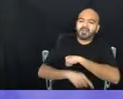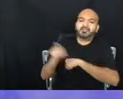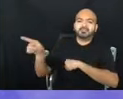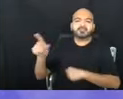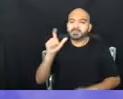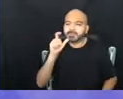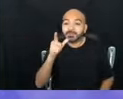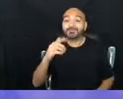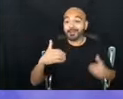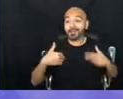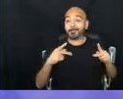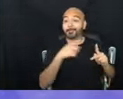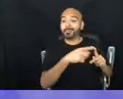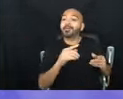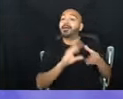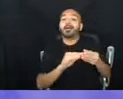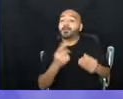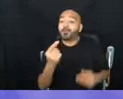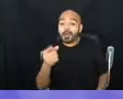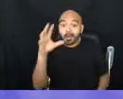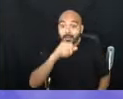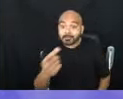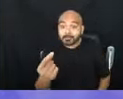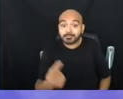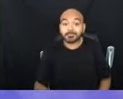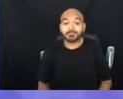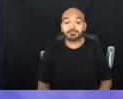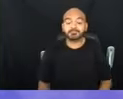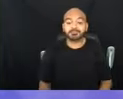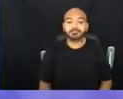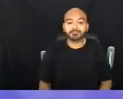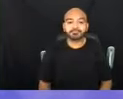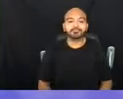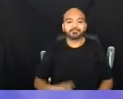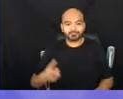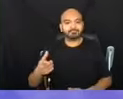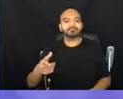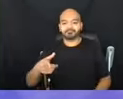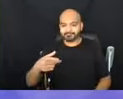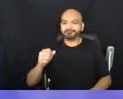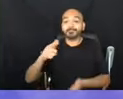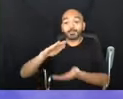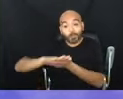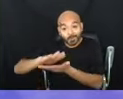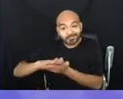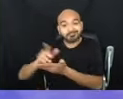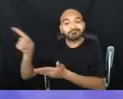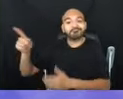young folks who were involved said about them? They said, maybe school,